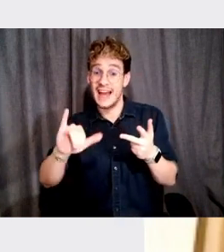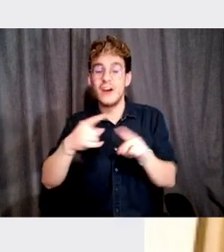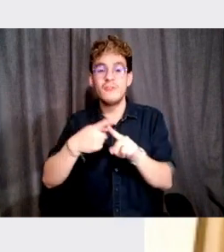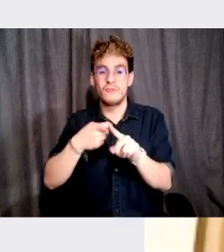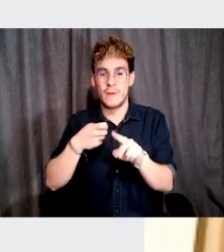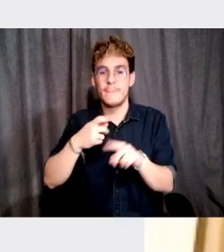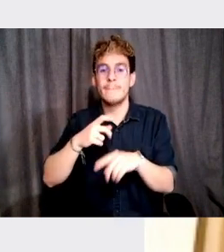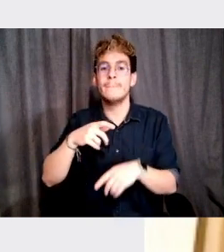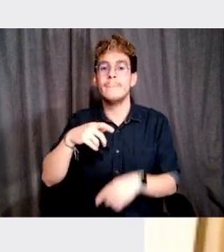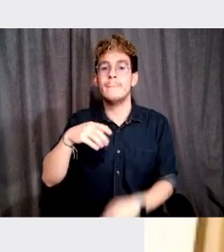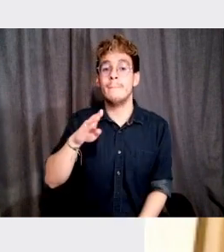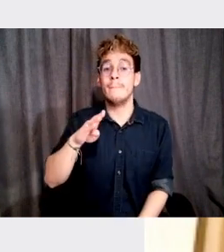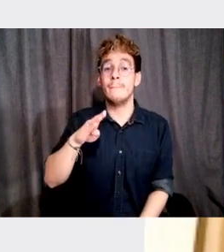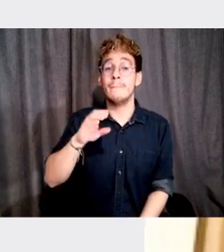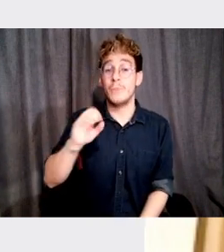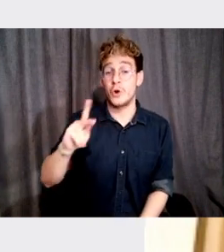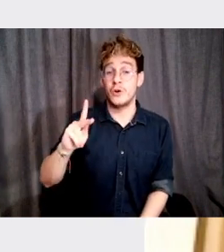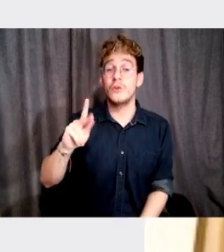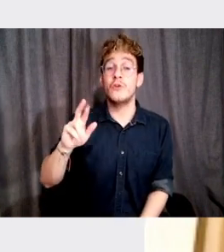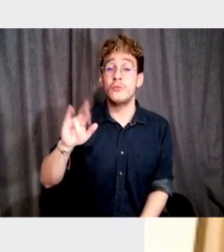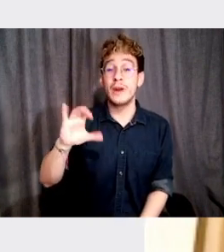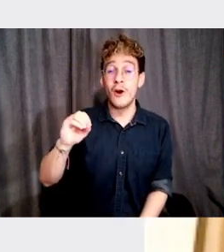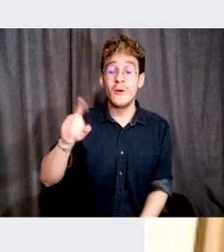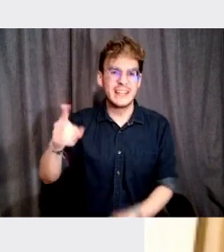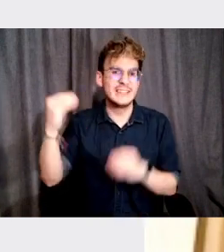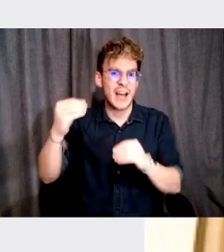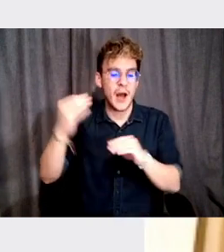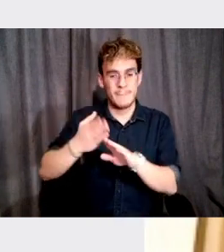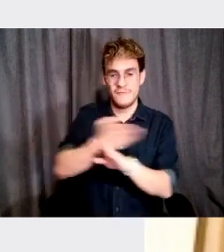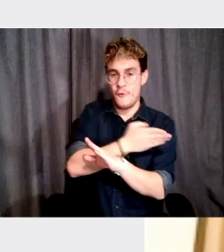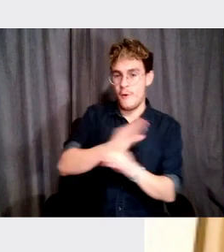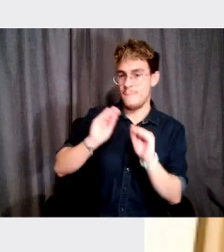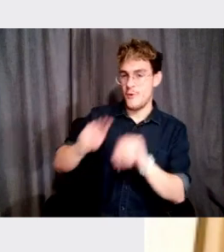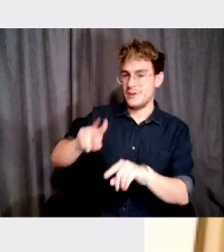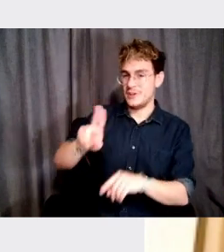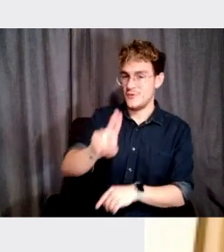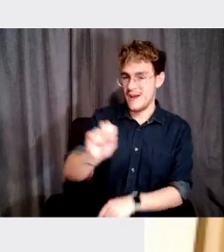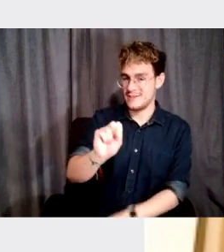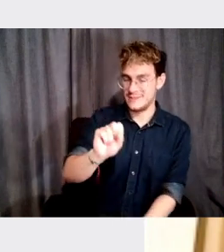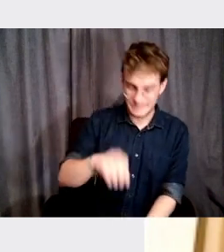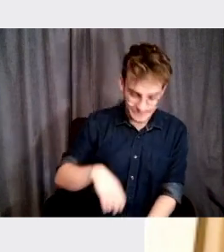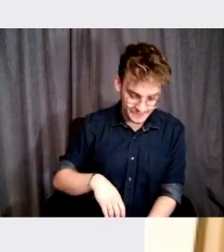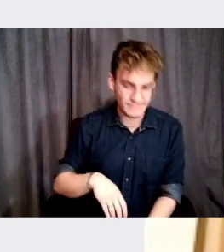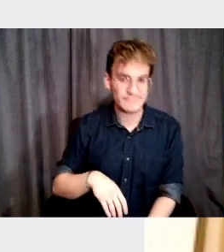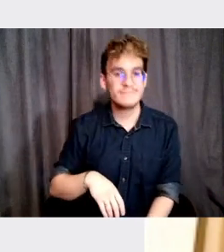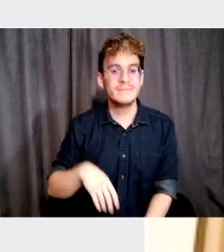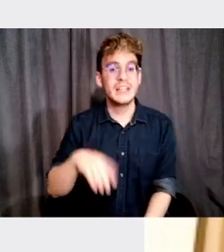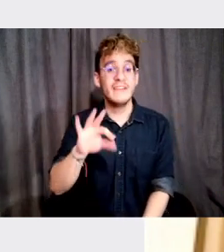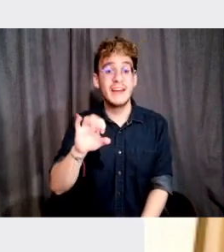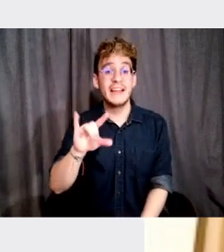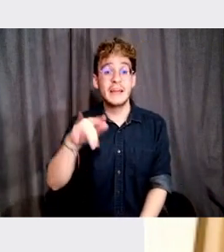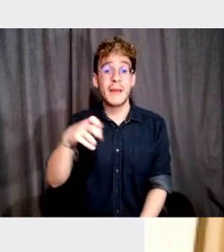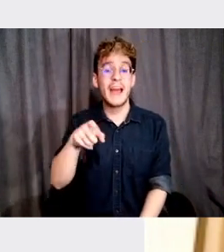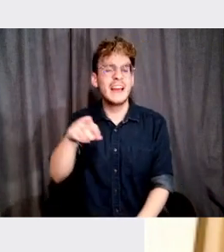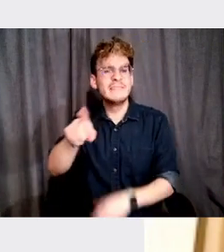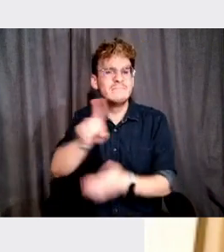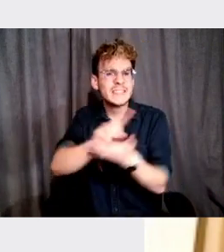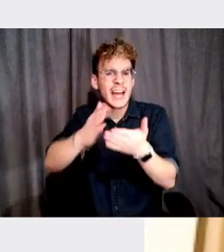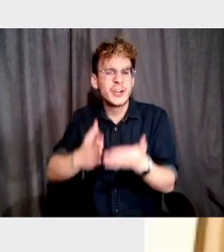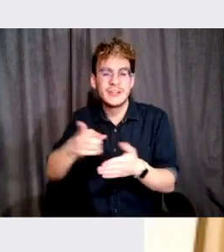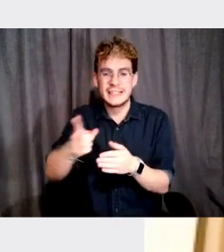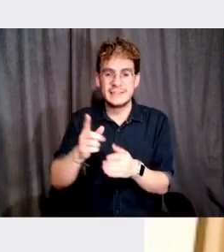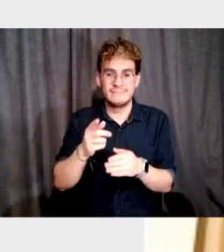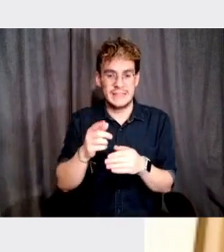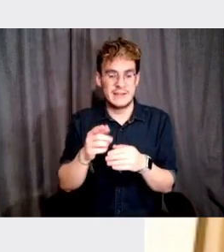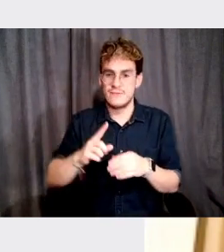Rico, where he also has taught before moving to the U.S. Felipe is a designer who keeps one